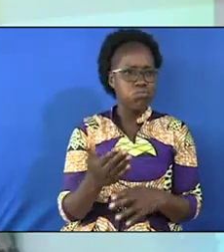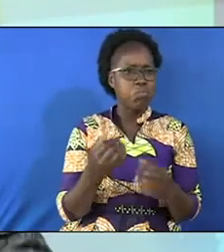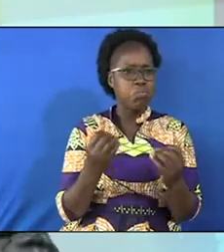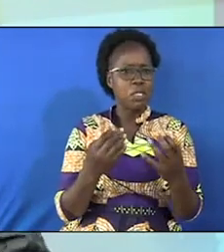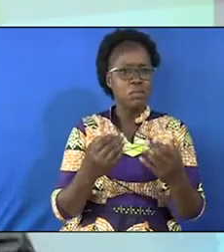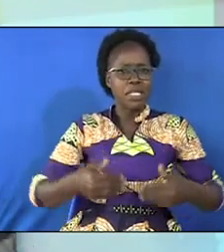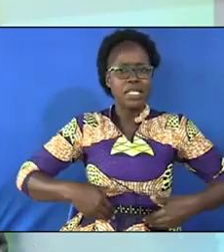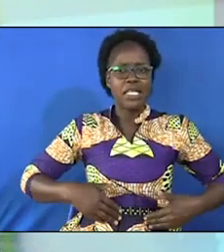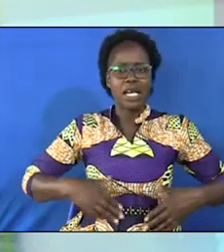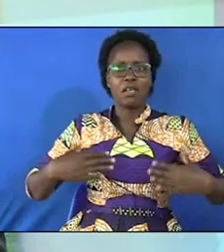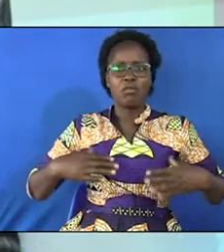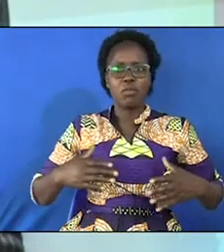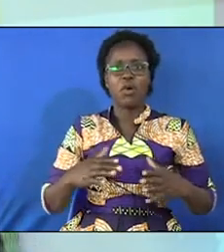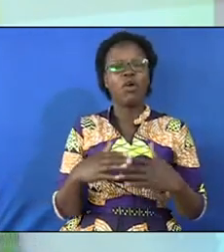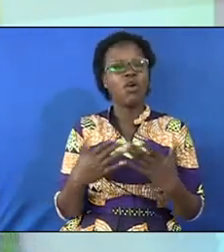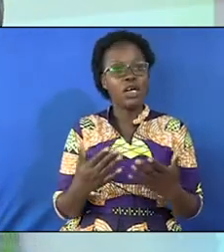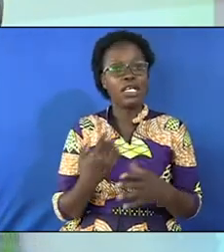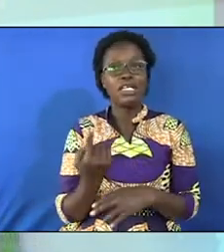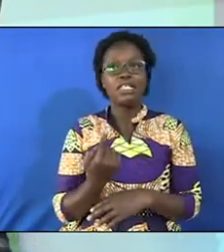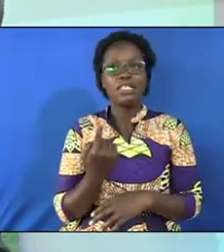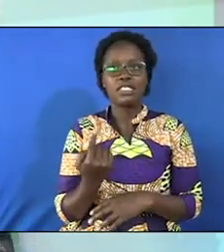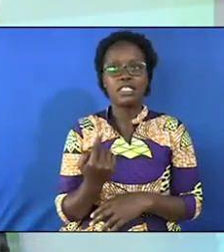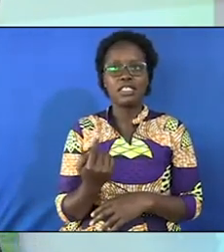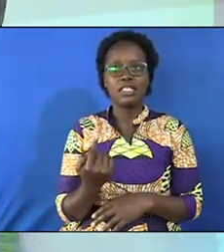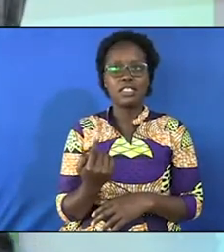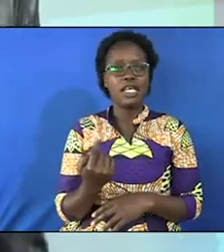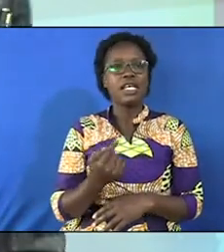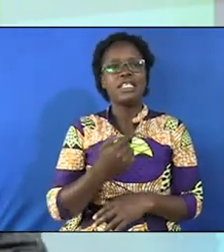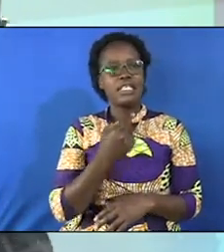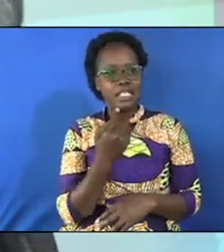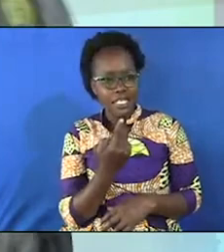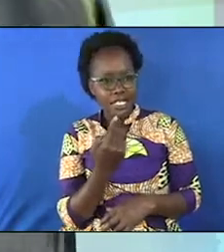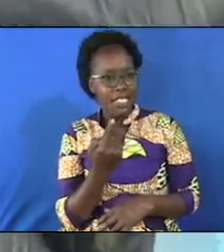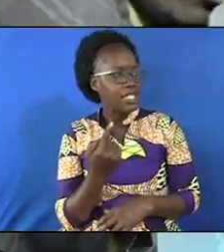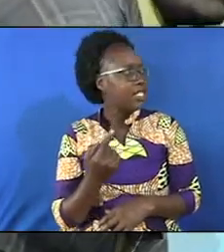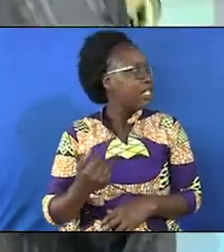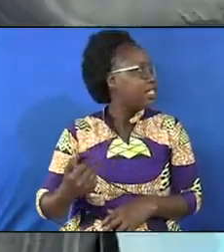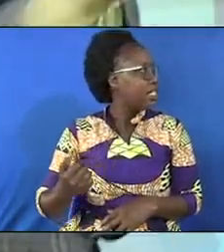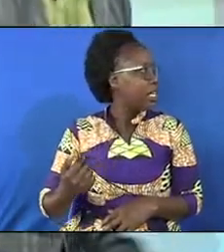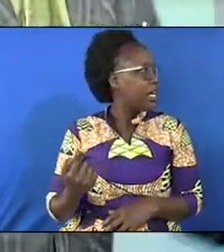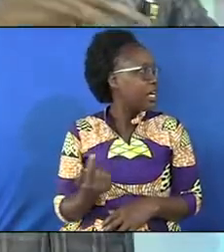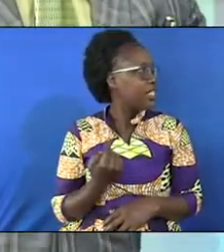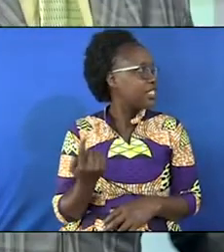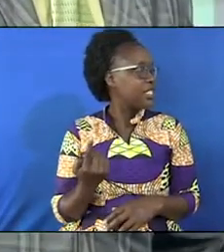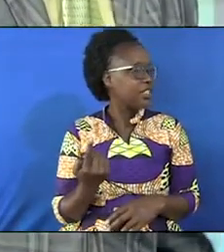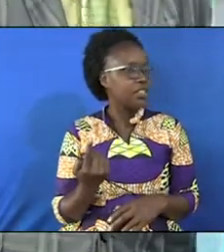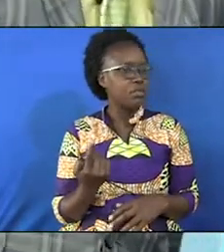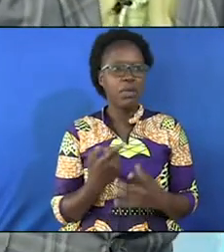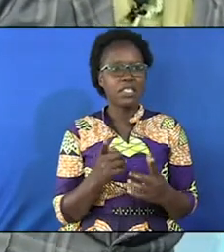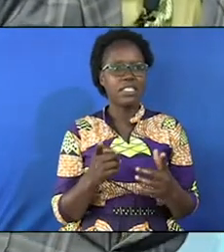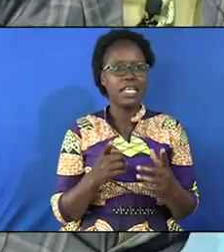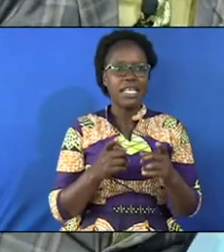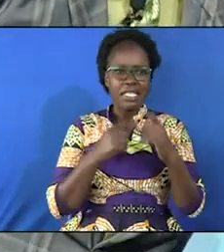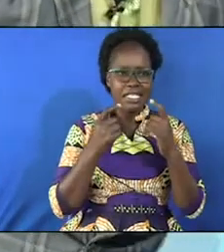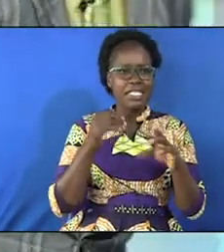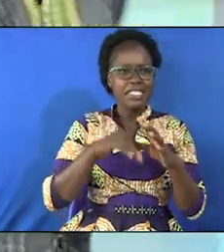young people were walking singles the married were saying they are single yet they were single were saying they don't care